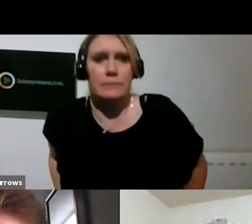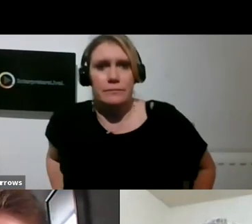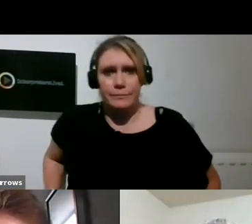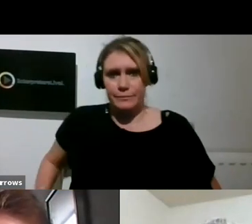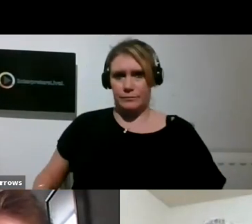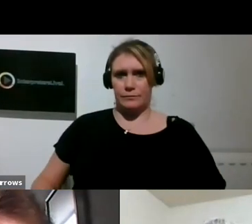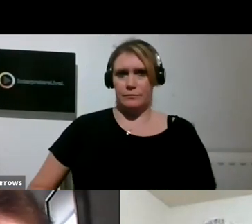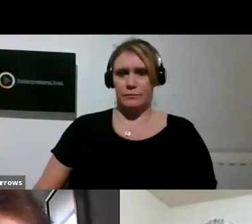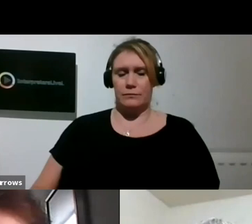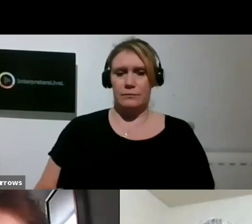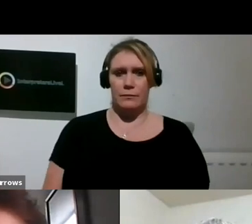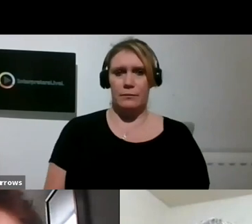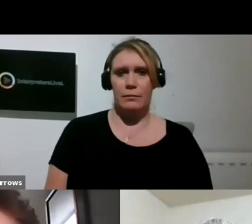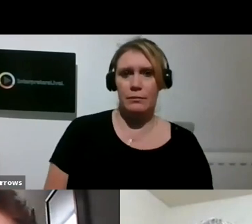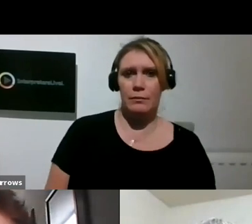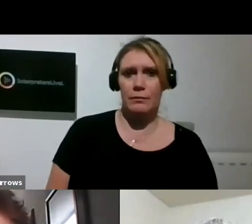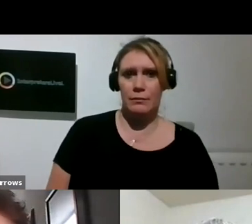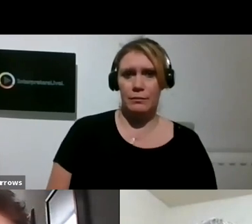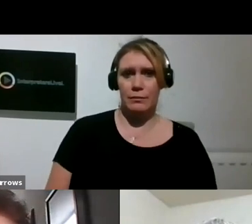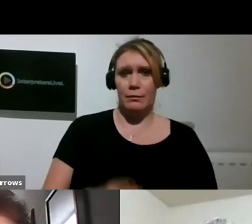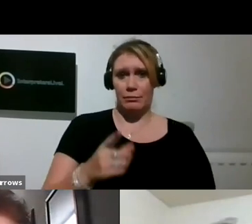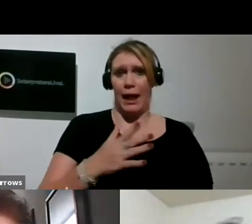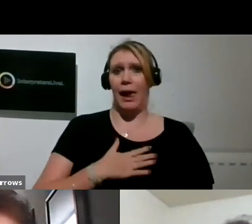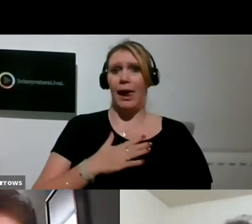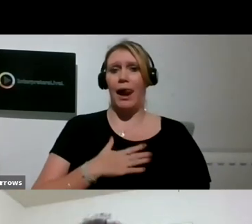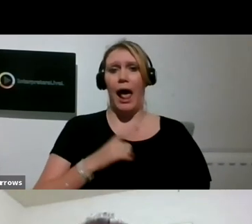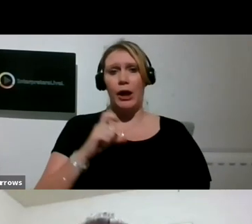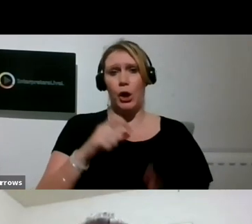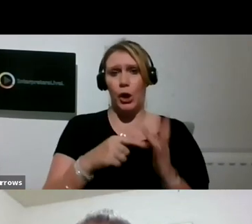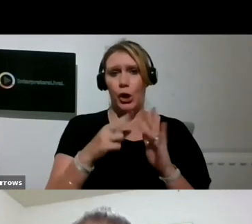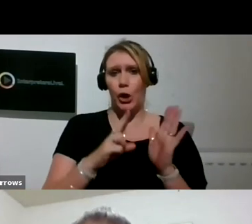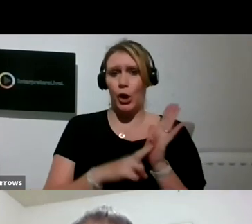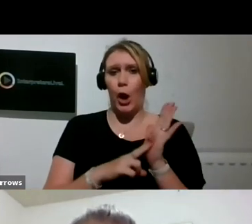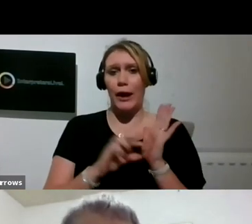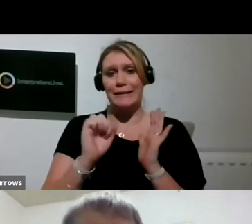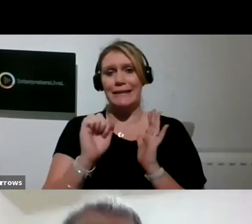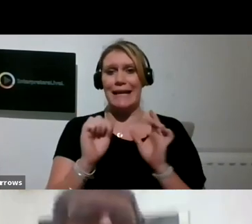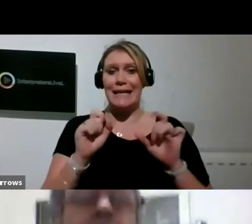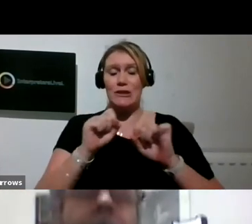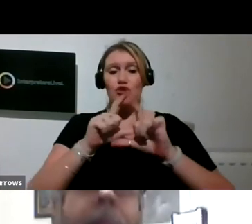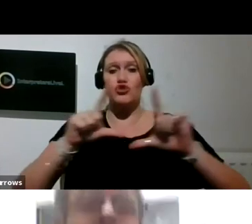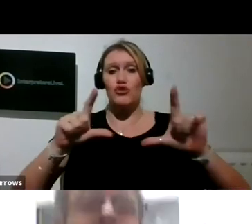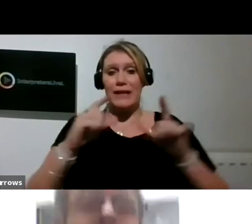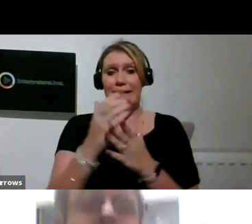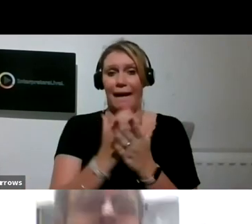I think that's a wonderful painting of Colin's that's his screensaver there.